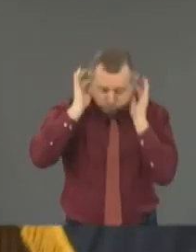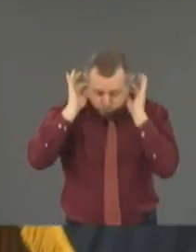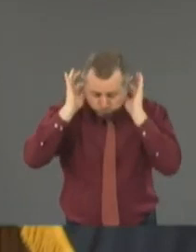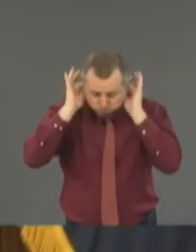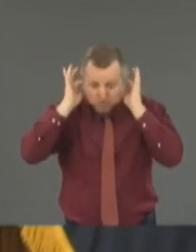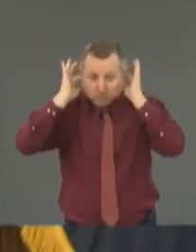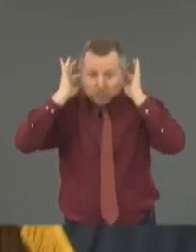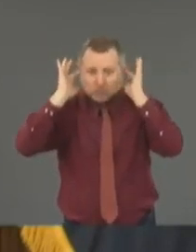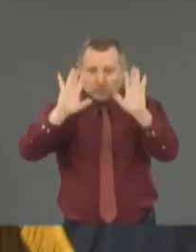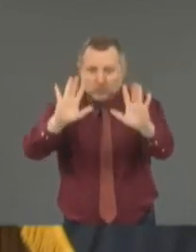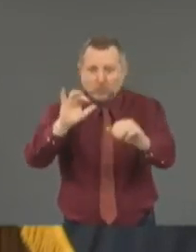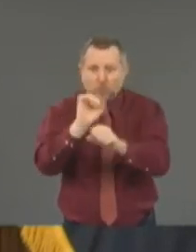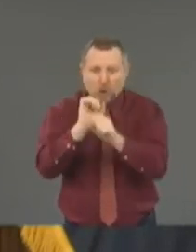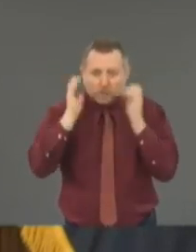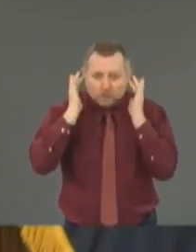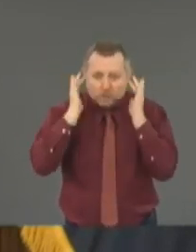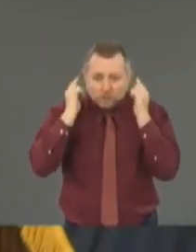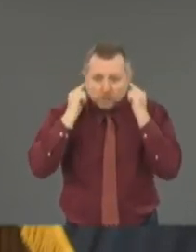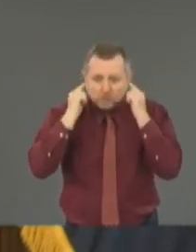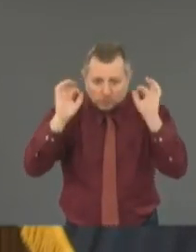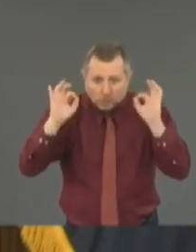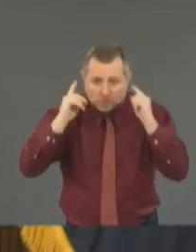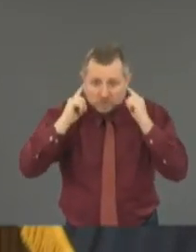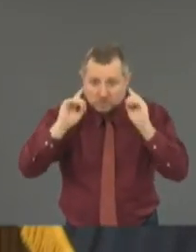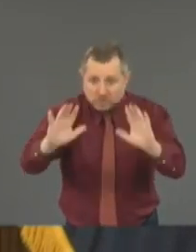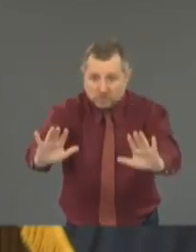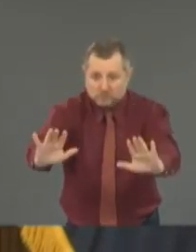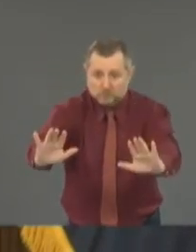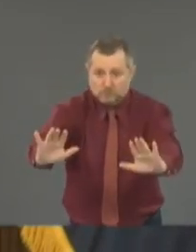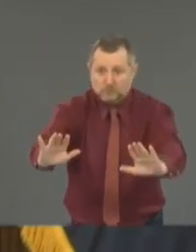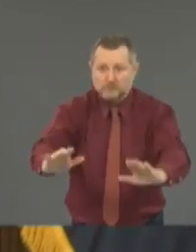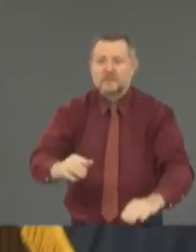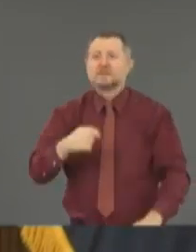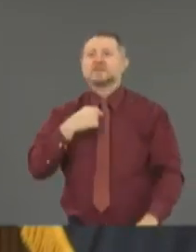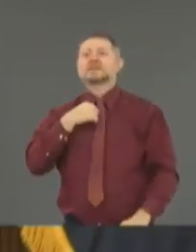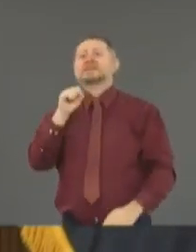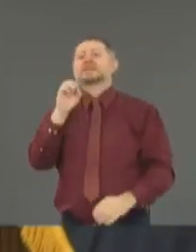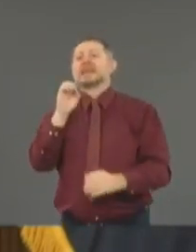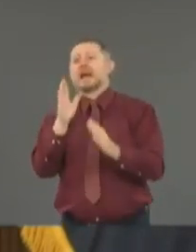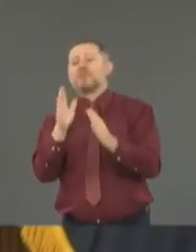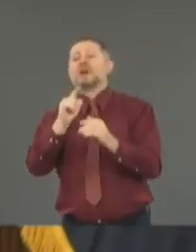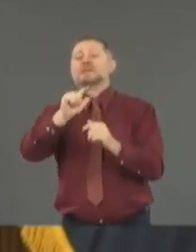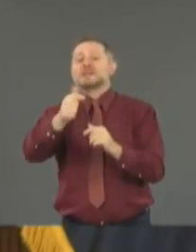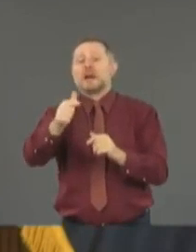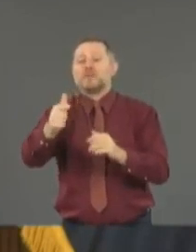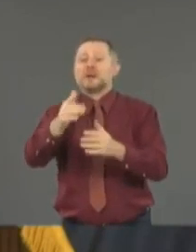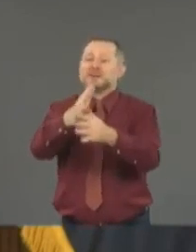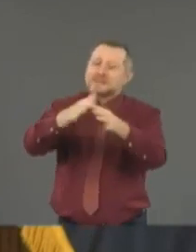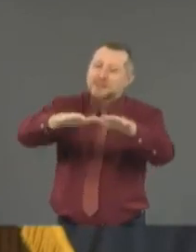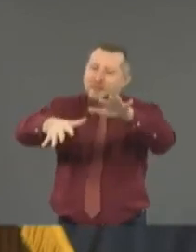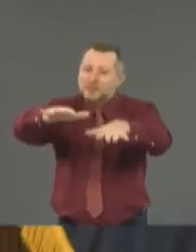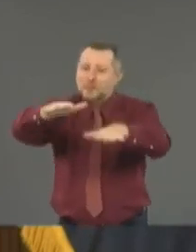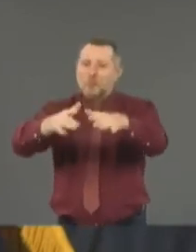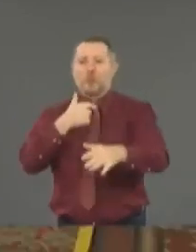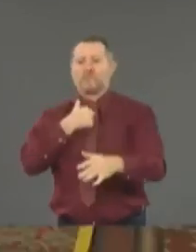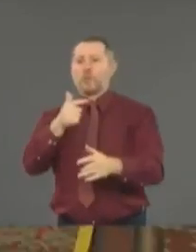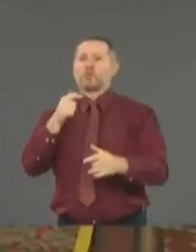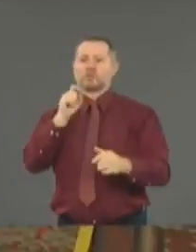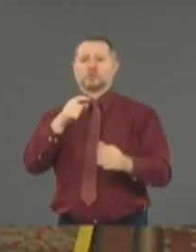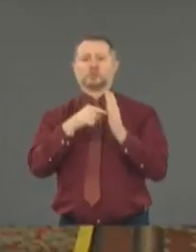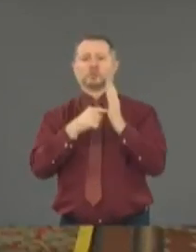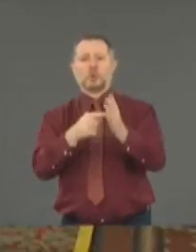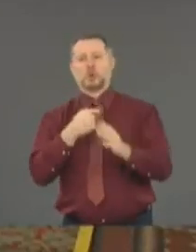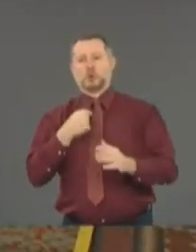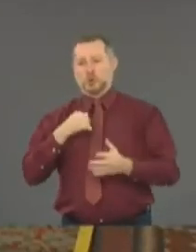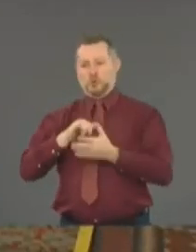And we'll just do this in a semi-orderly way so we show people that New York can be a